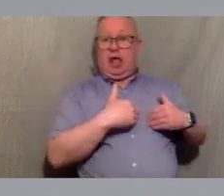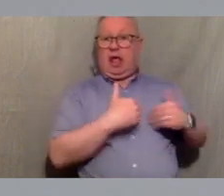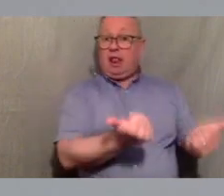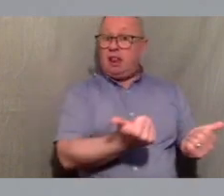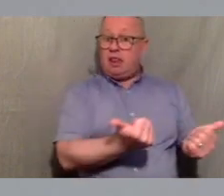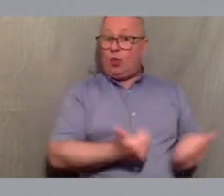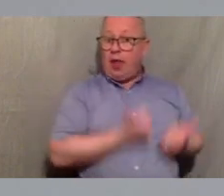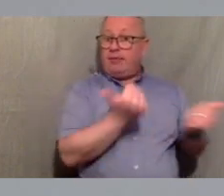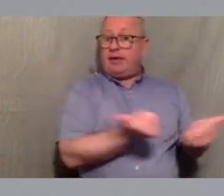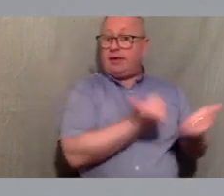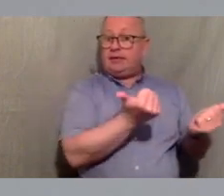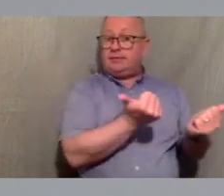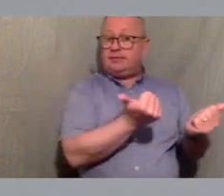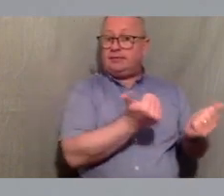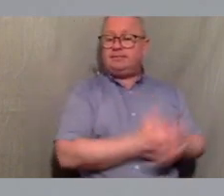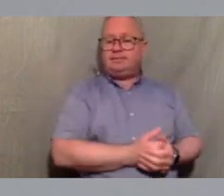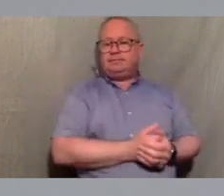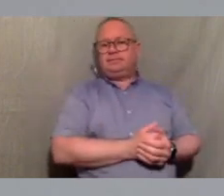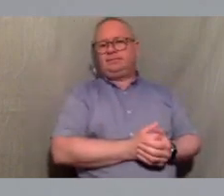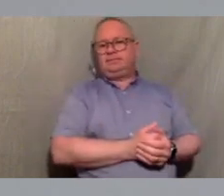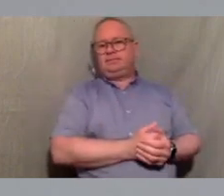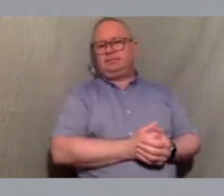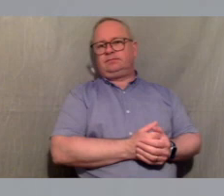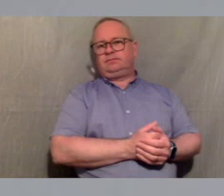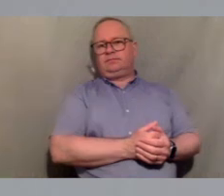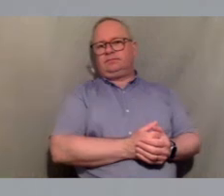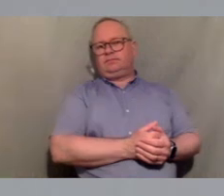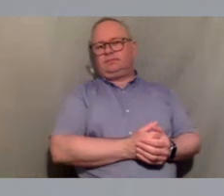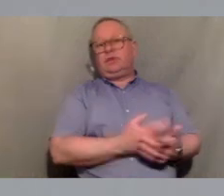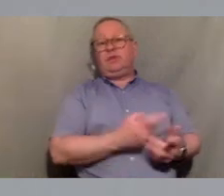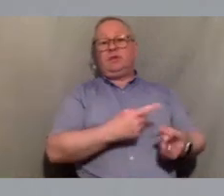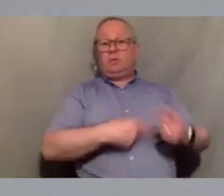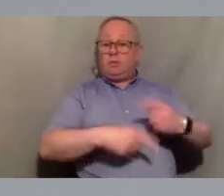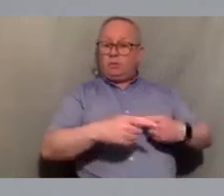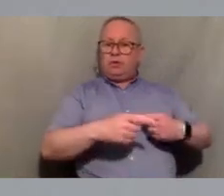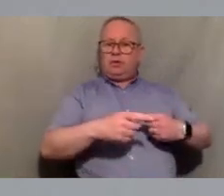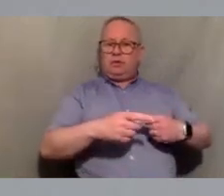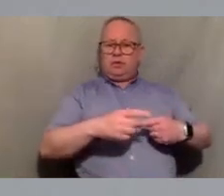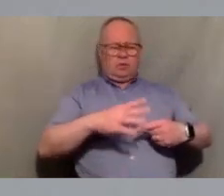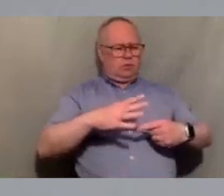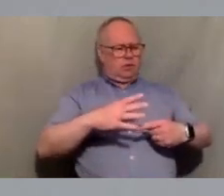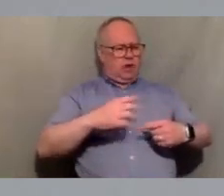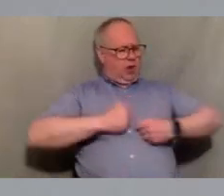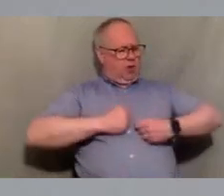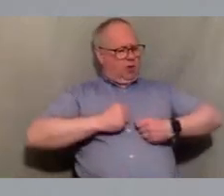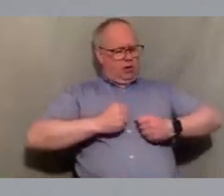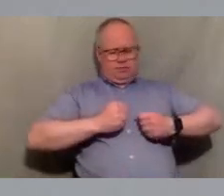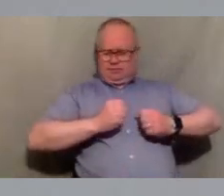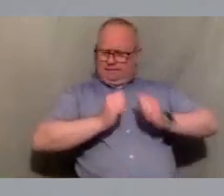that so this is about really keeping hold of the kind of values that this crisis has